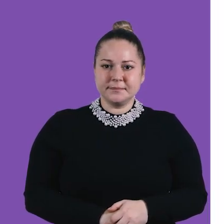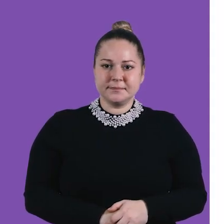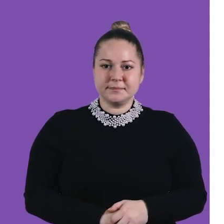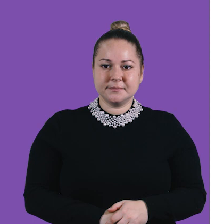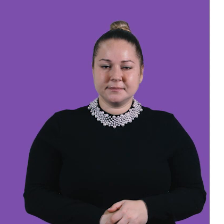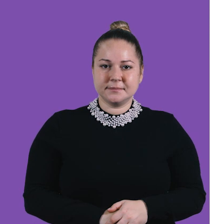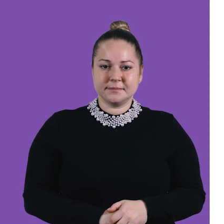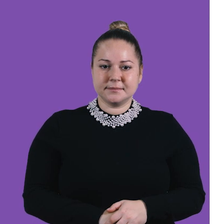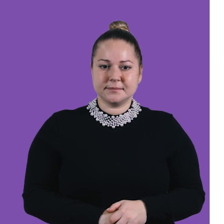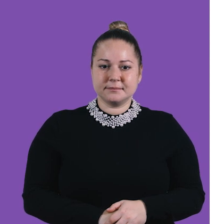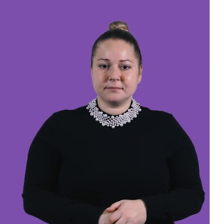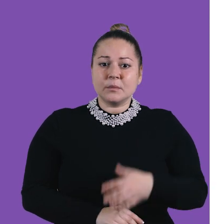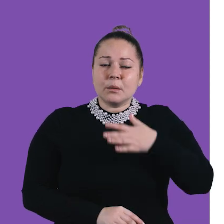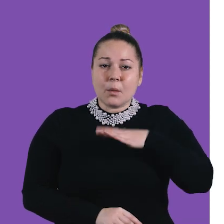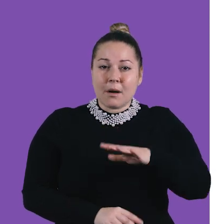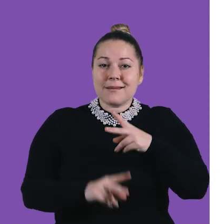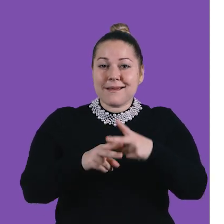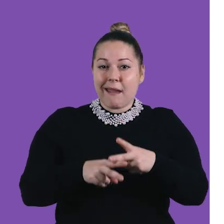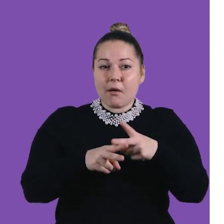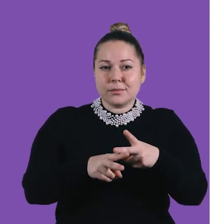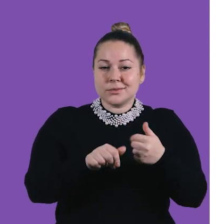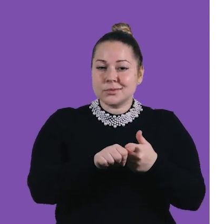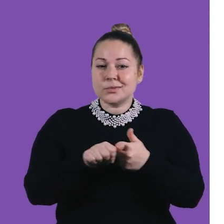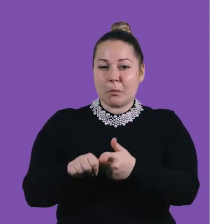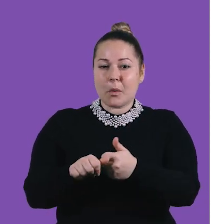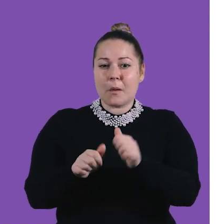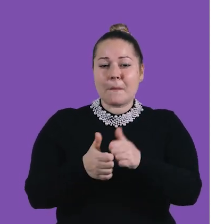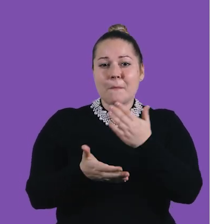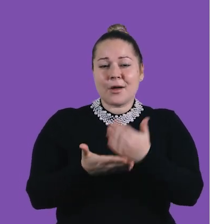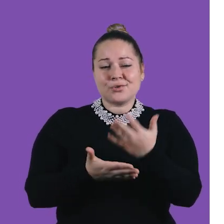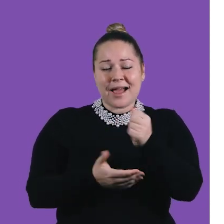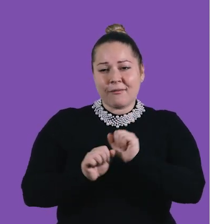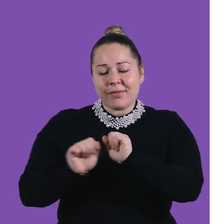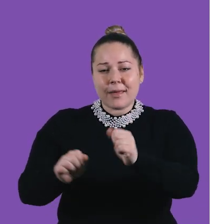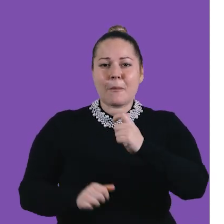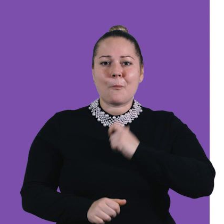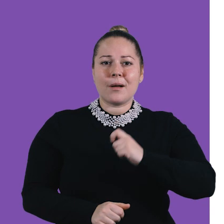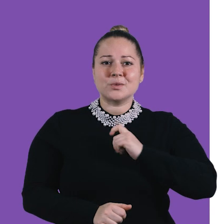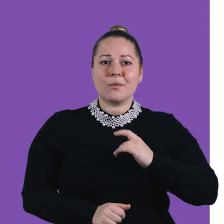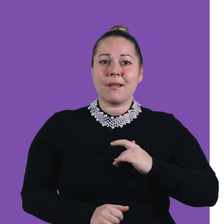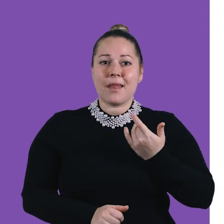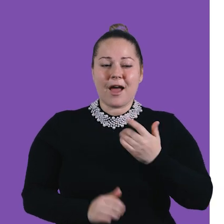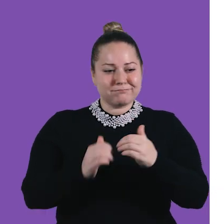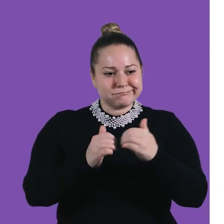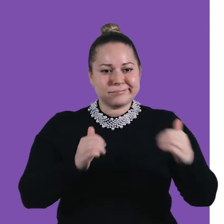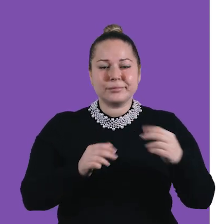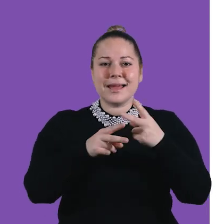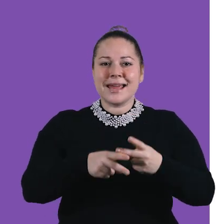Six, carers. We want carers to be supported to have a life outside of their caring role.